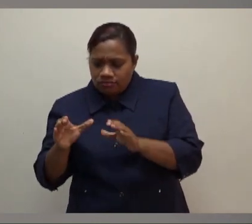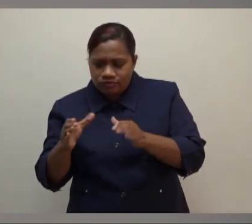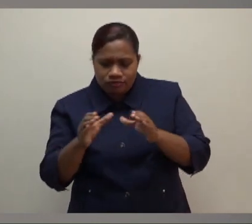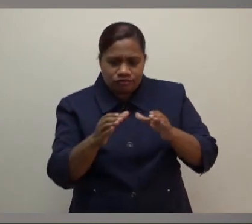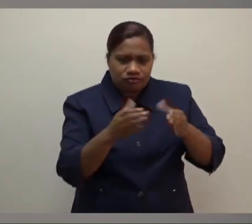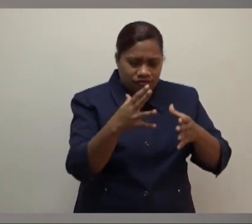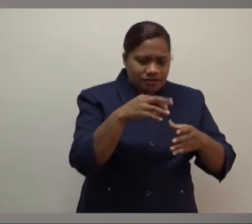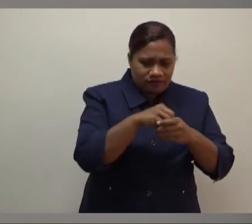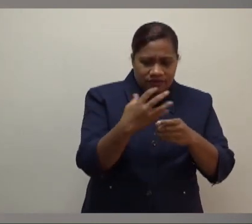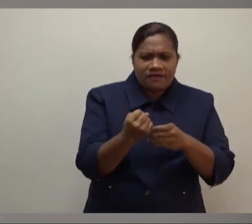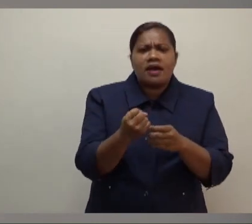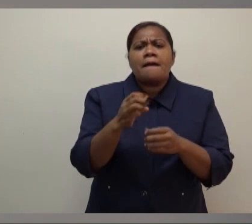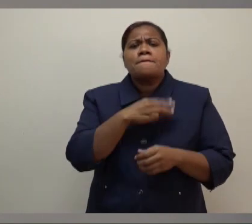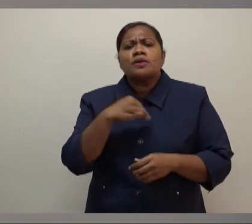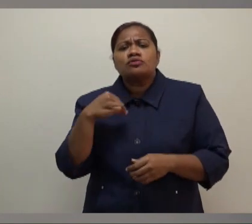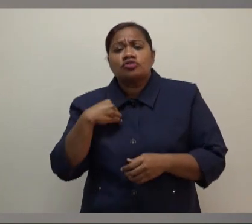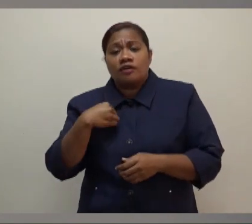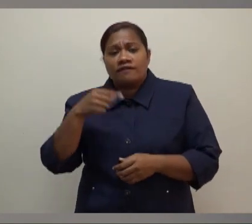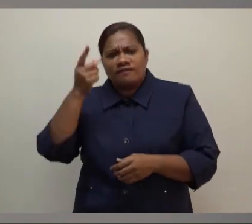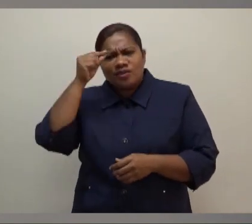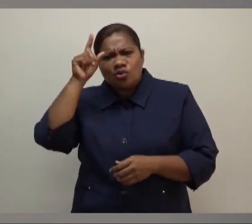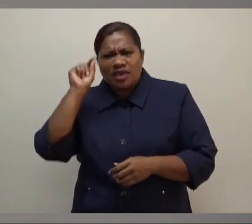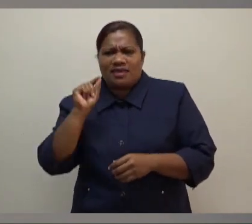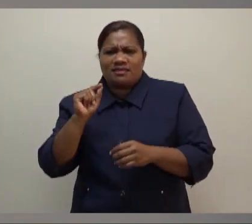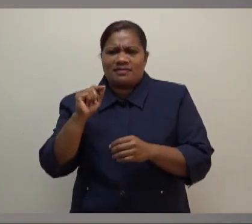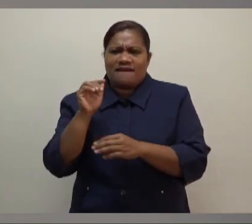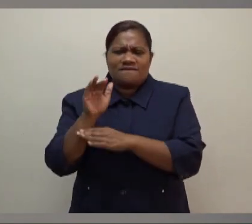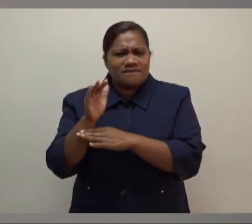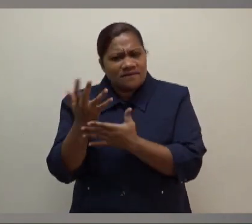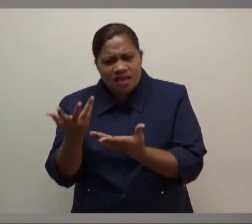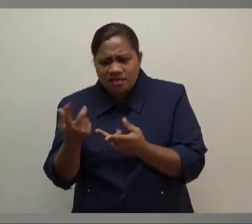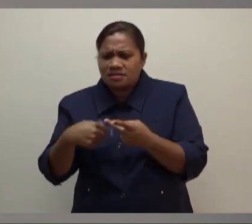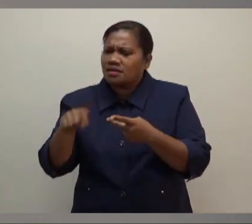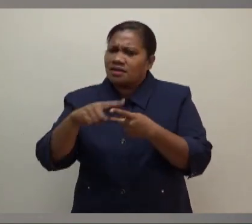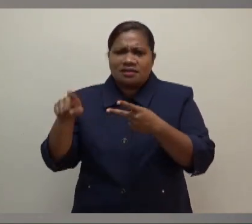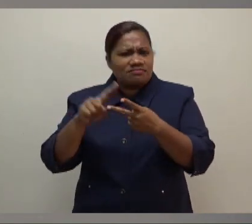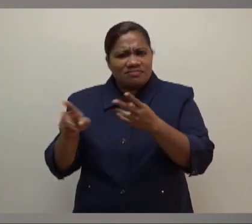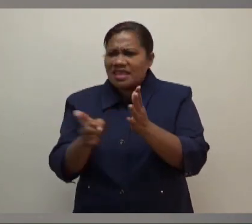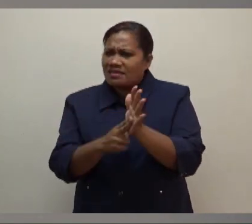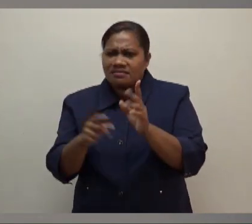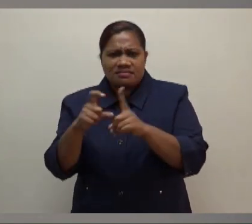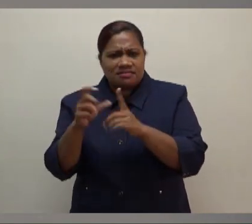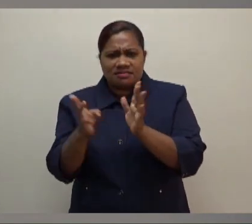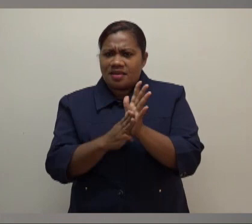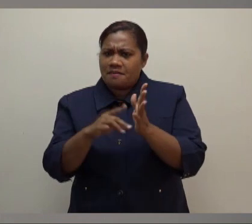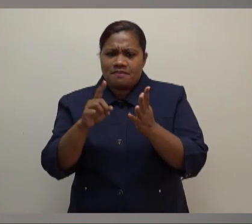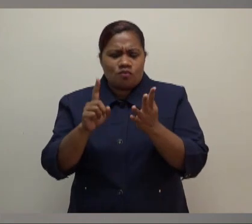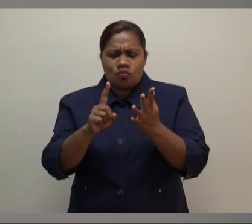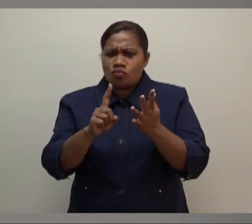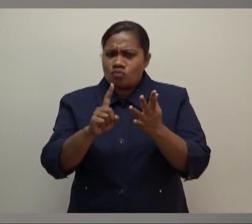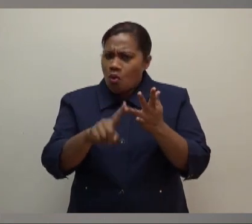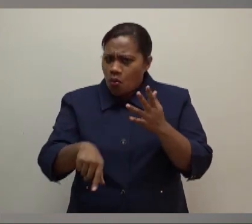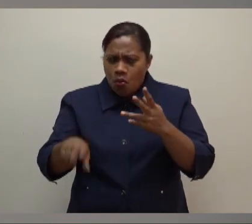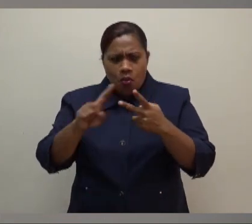Ministry of Itauke Affairs, Ministry of Rural and Maritime Development, NDMO, of course, Ministry of Lands and Mineral Resources.